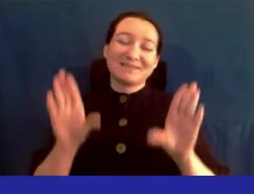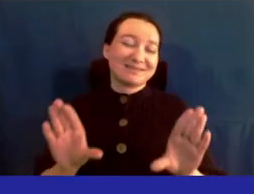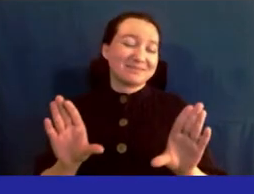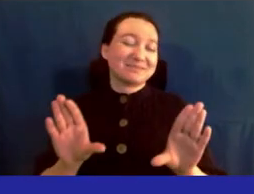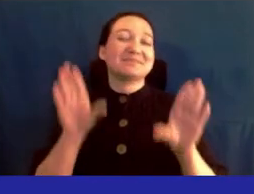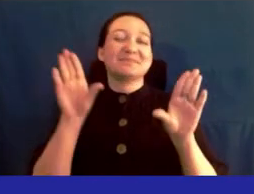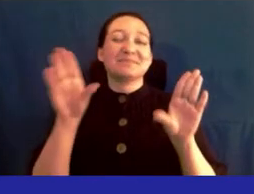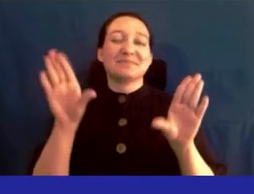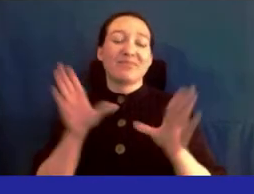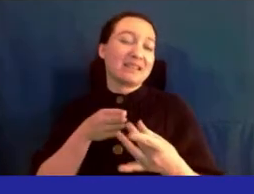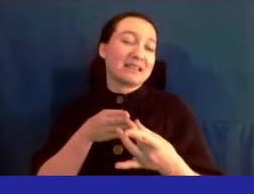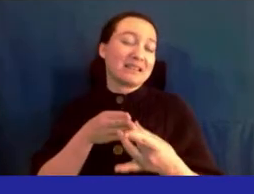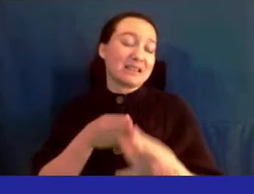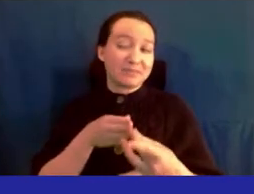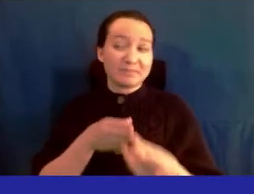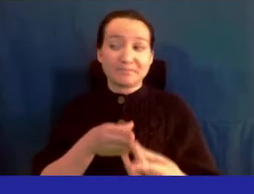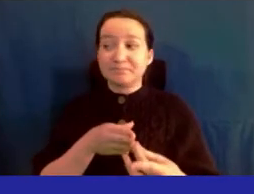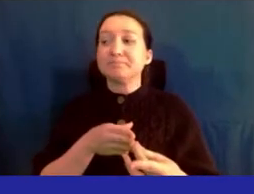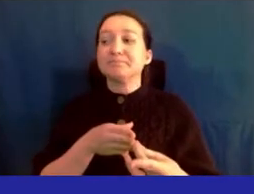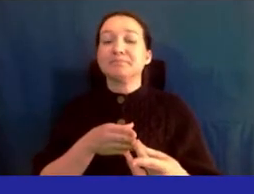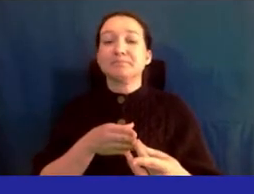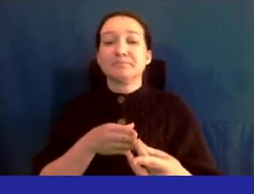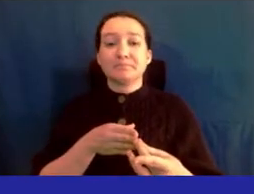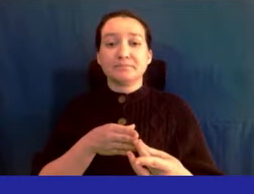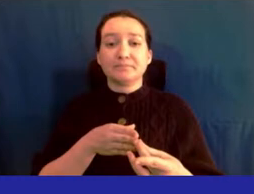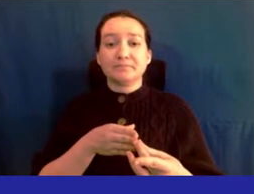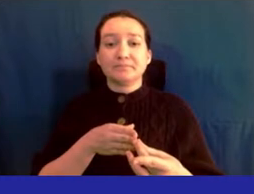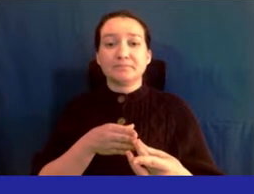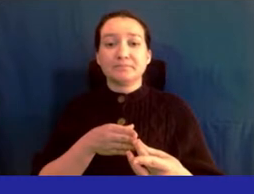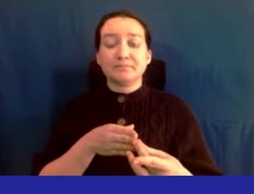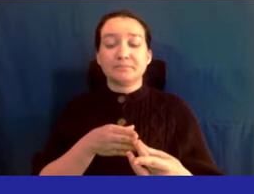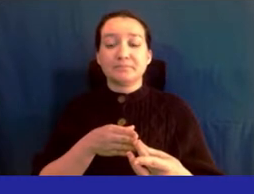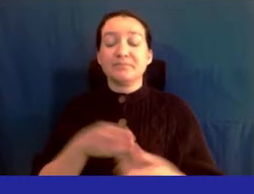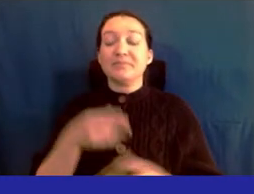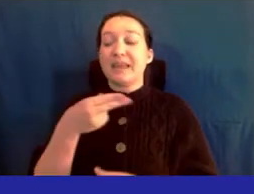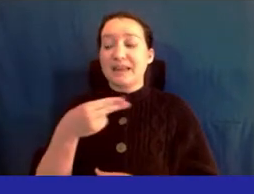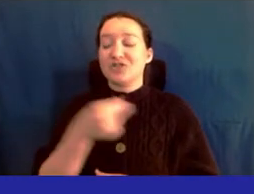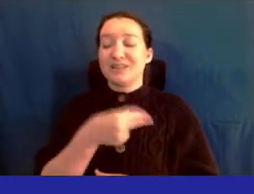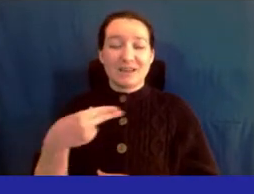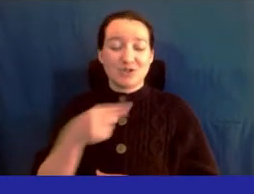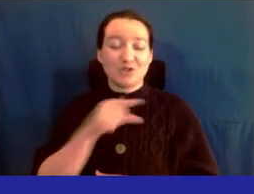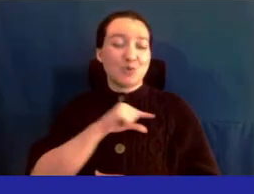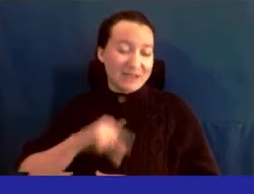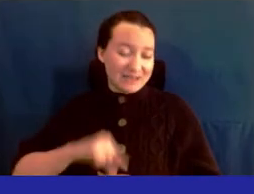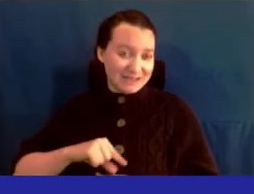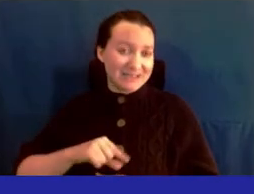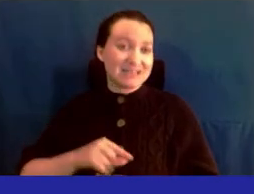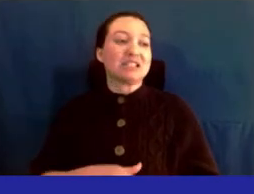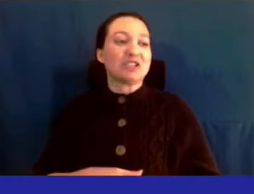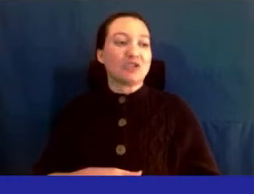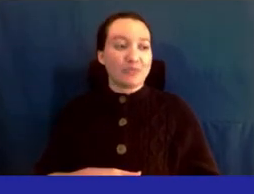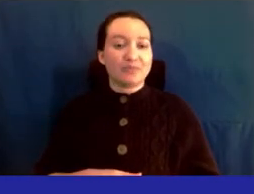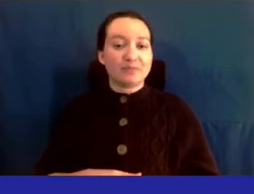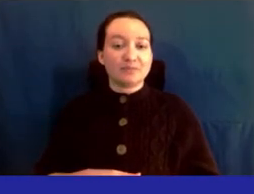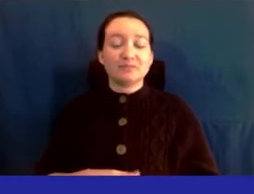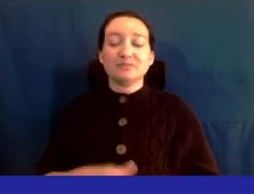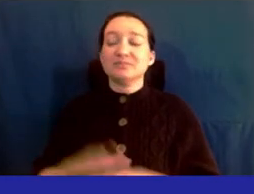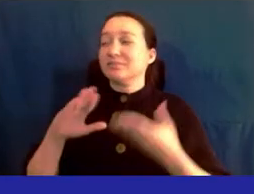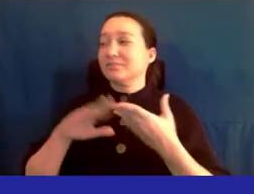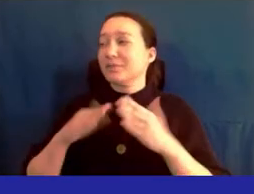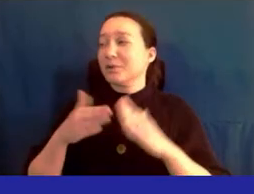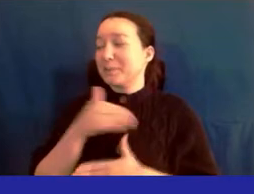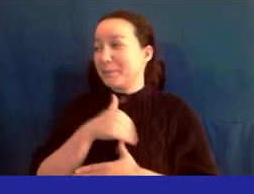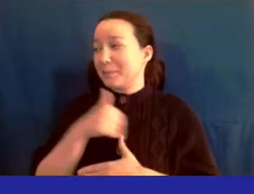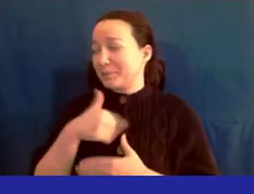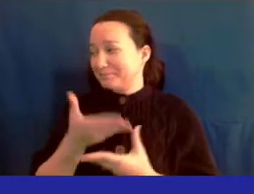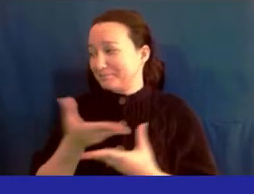leadership of H&H Queens, fellow community members.